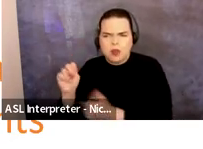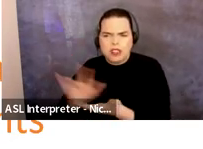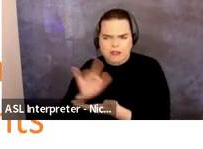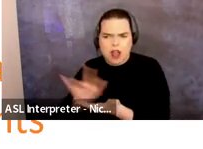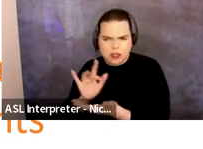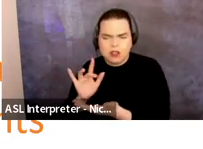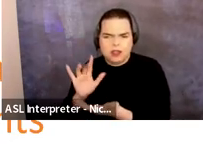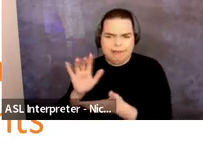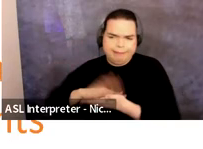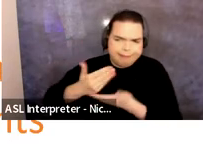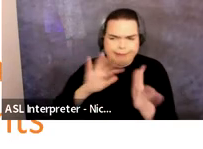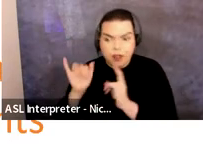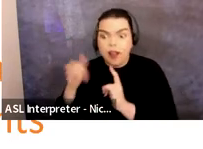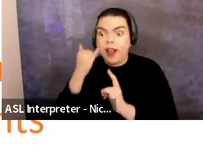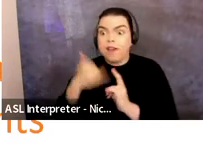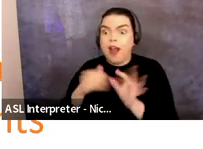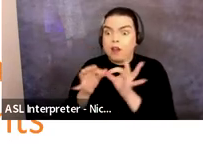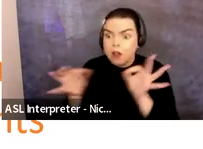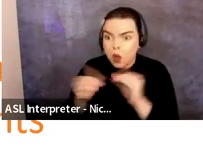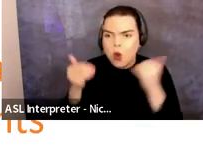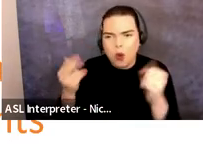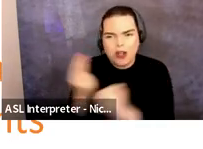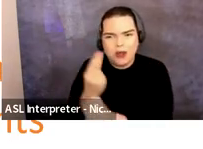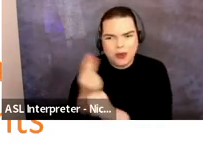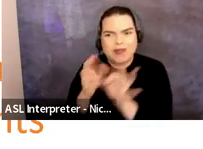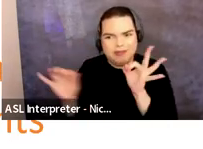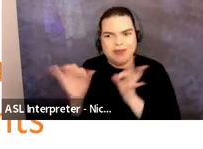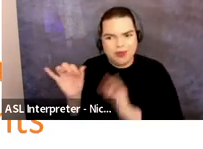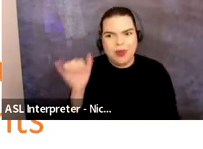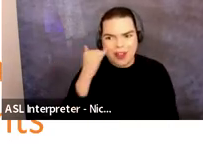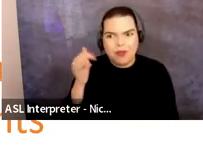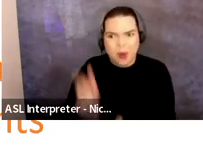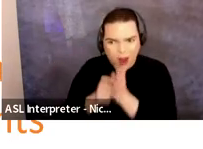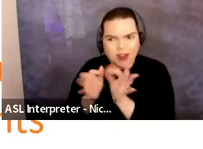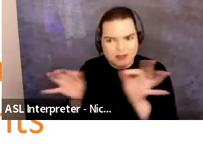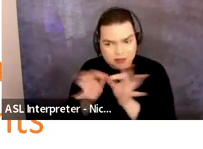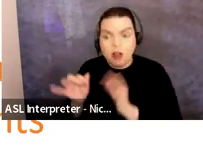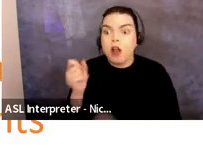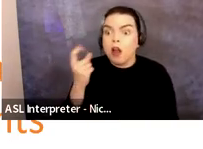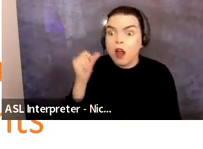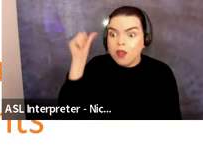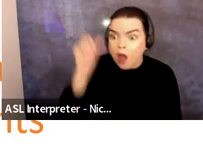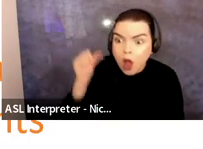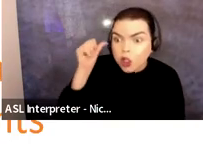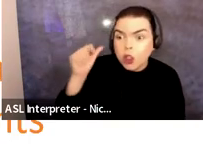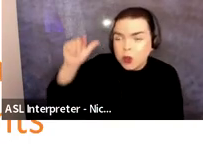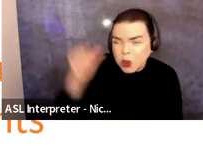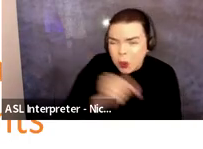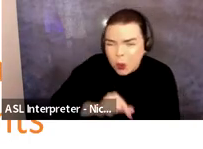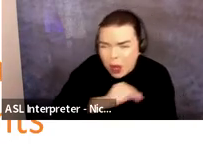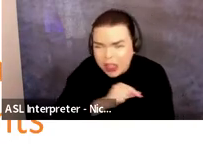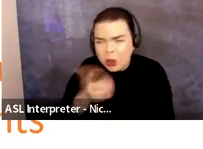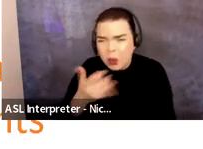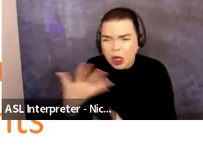to video clips with subtitles, we encourage you to use those. Keep in mind that if the audio is low quality or includes